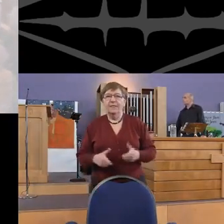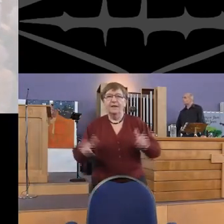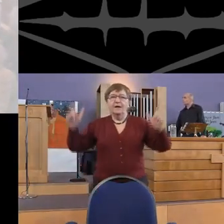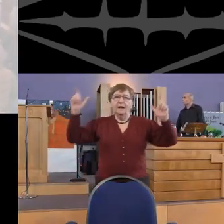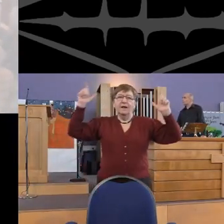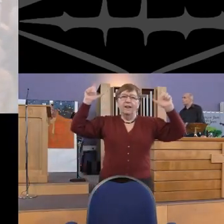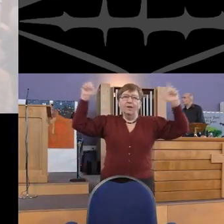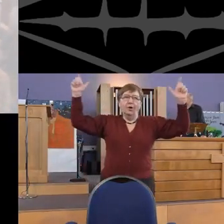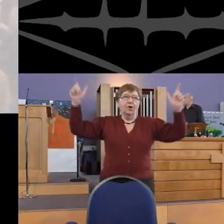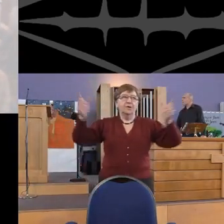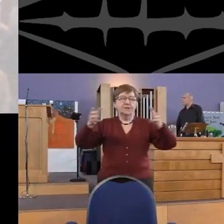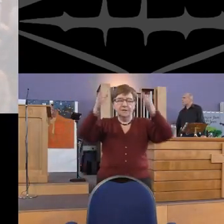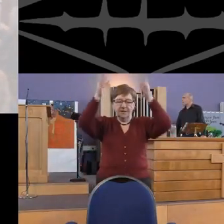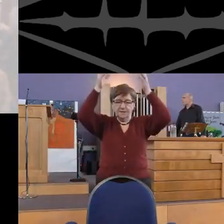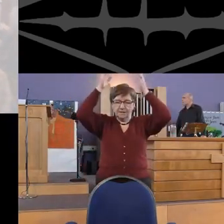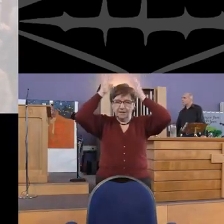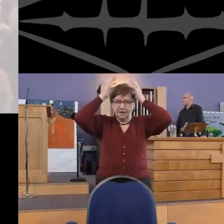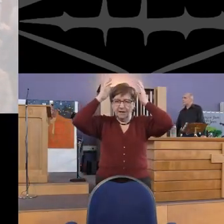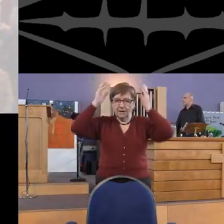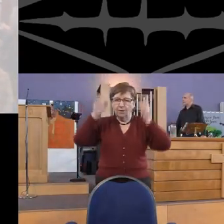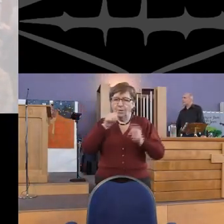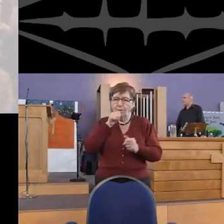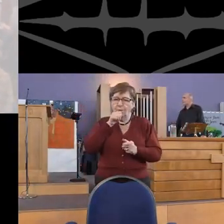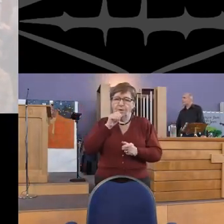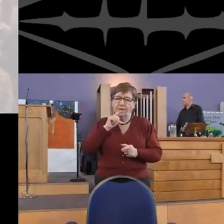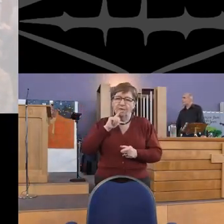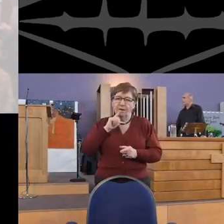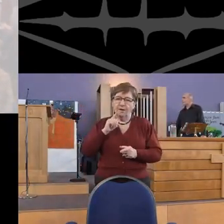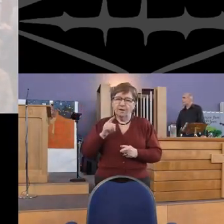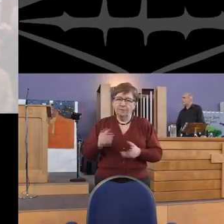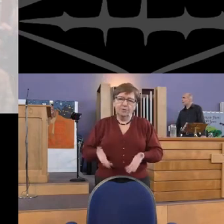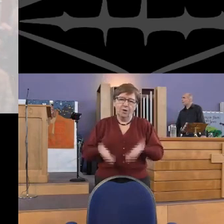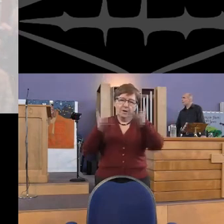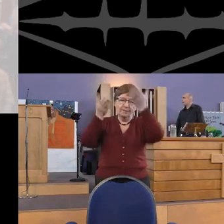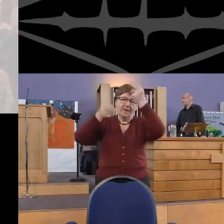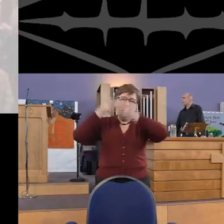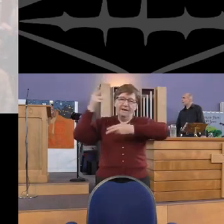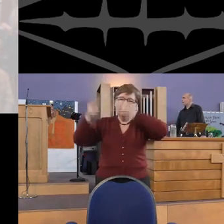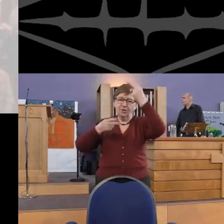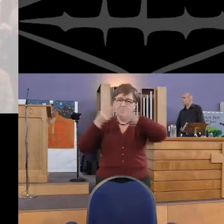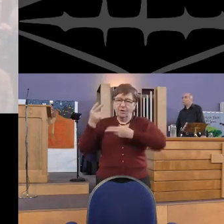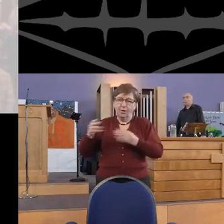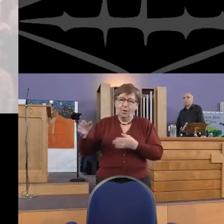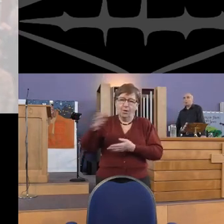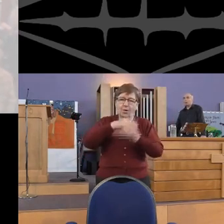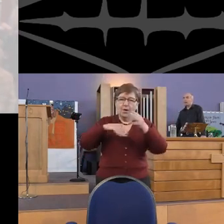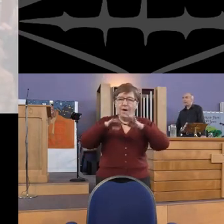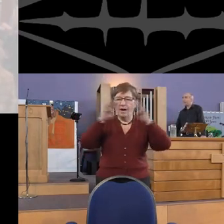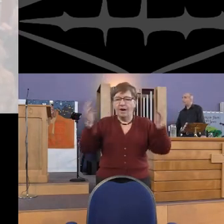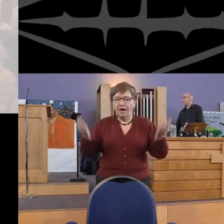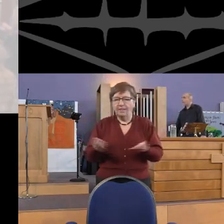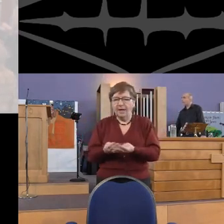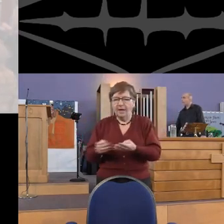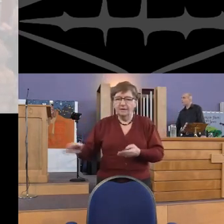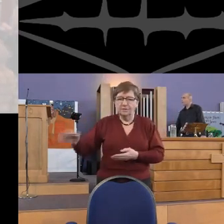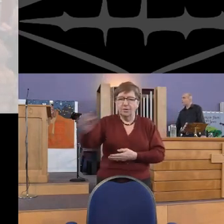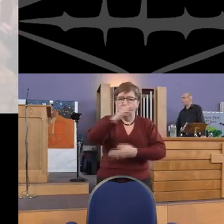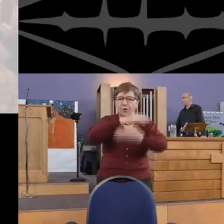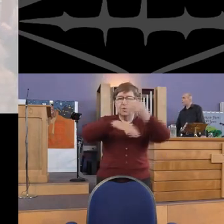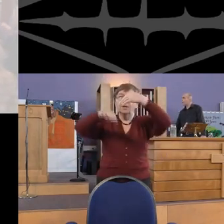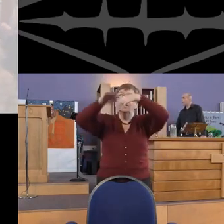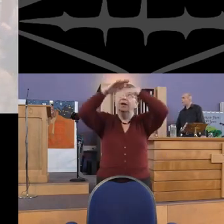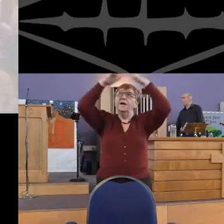The Lord is King, live on thy voice, O earth